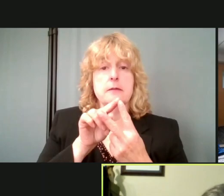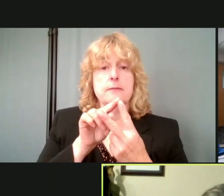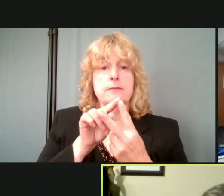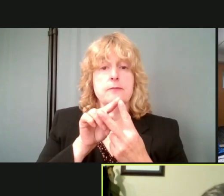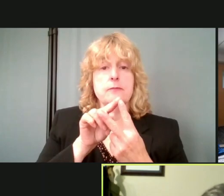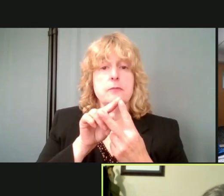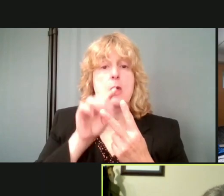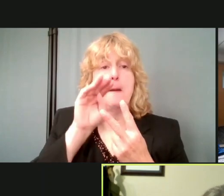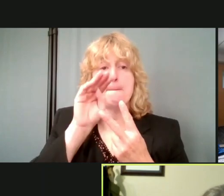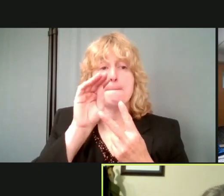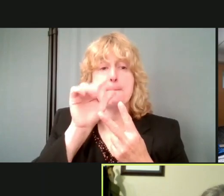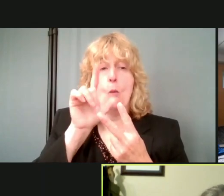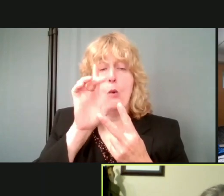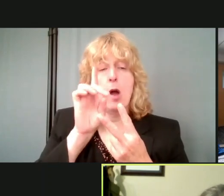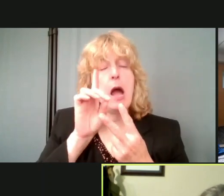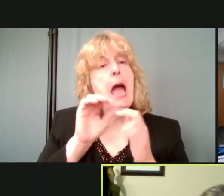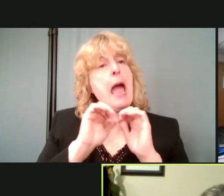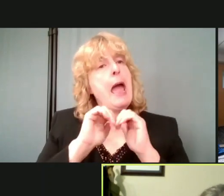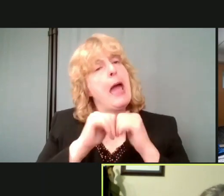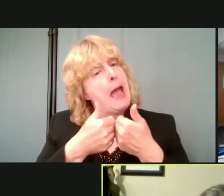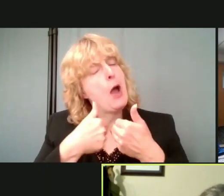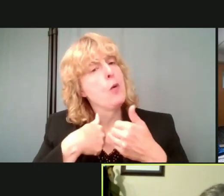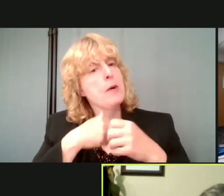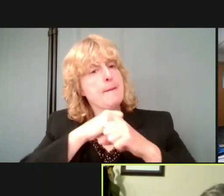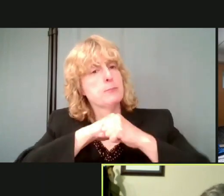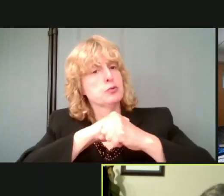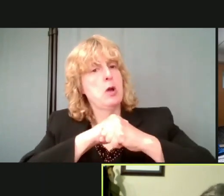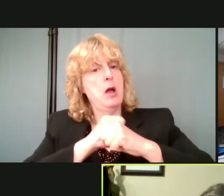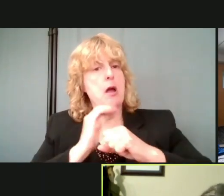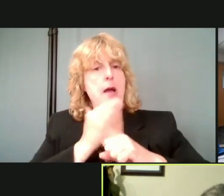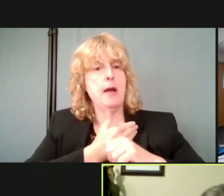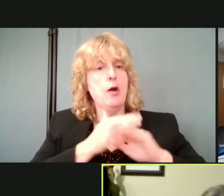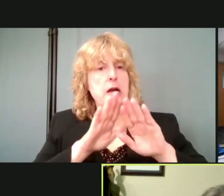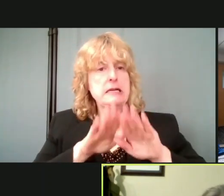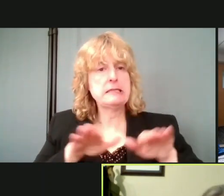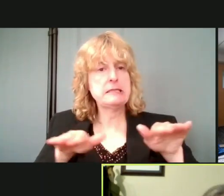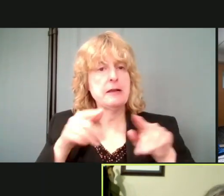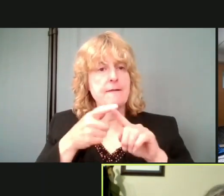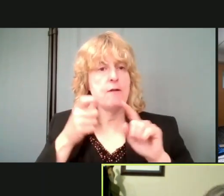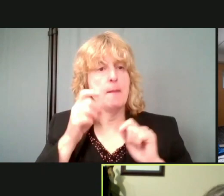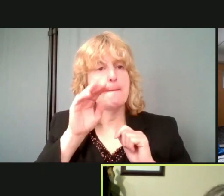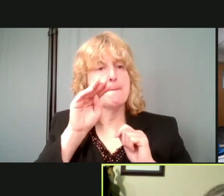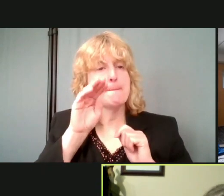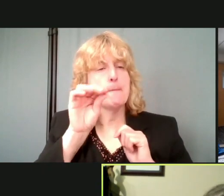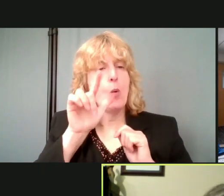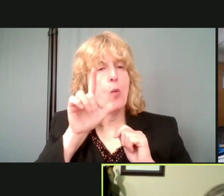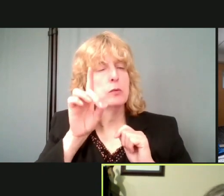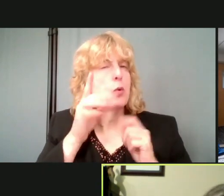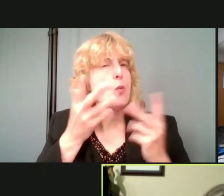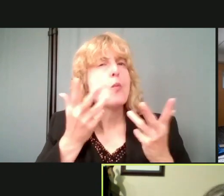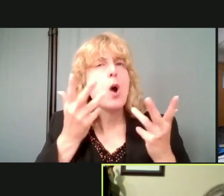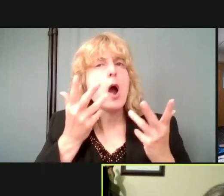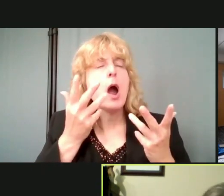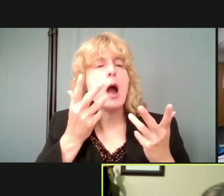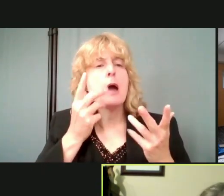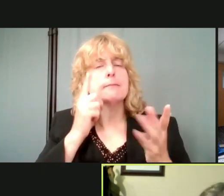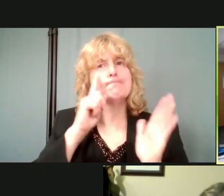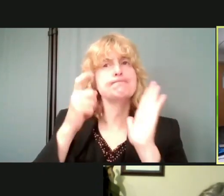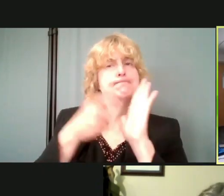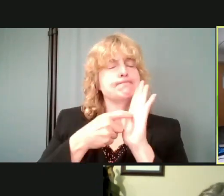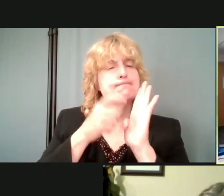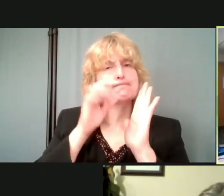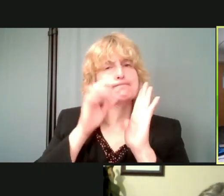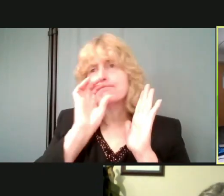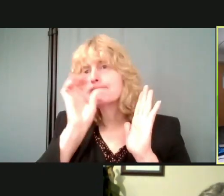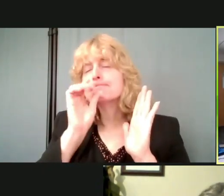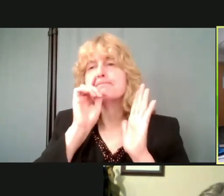the mold. How do we protect our kids from mold? What should we look for? Yeah. Yeah.